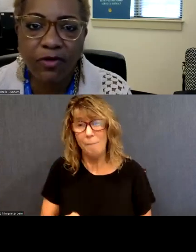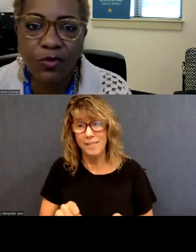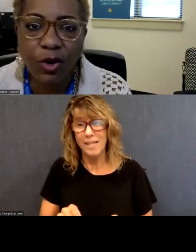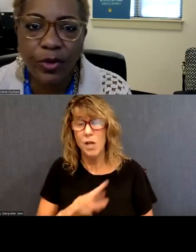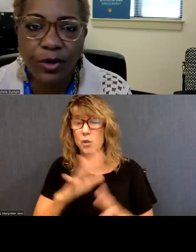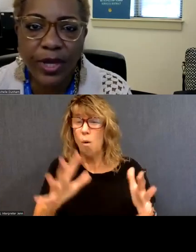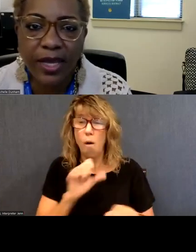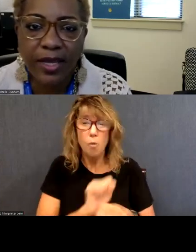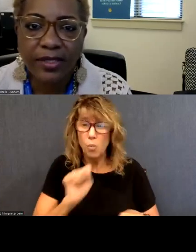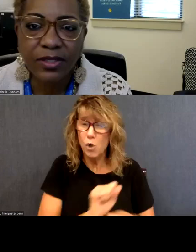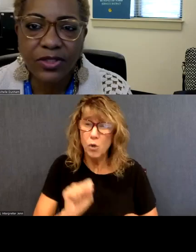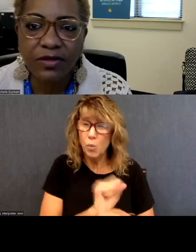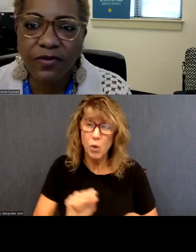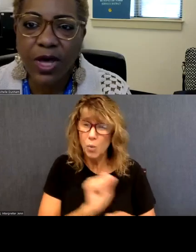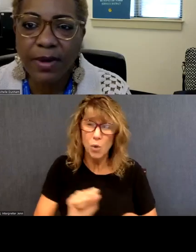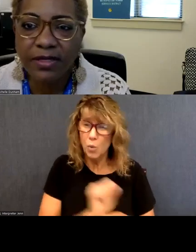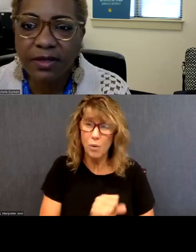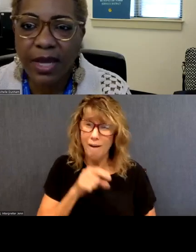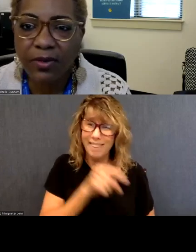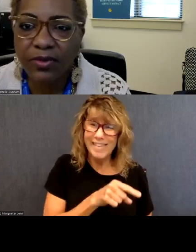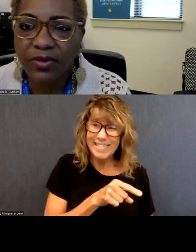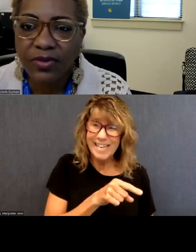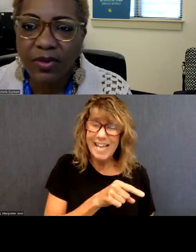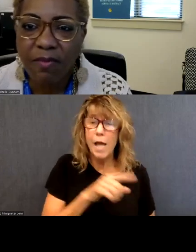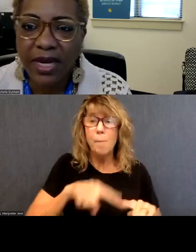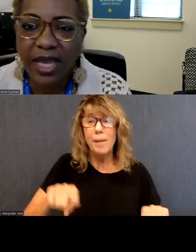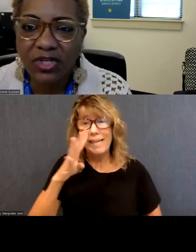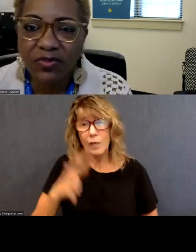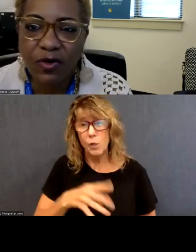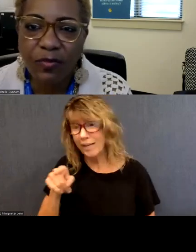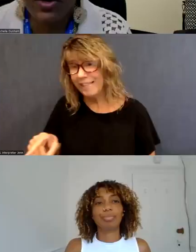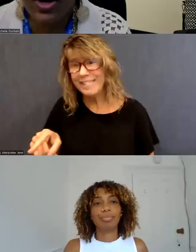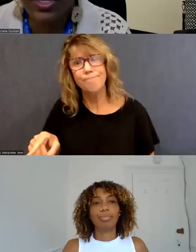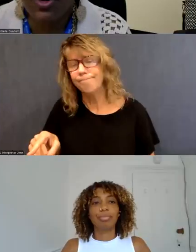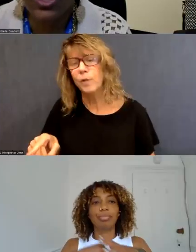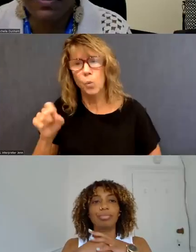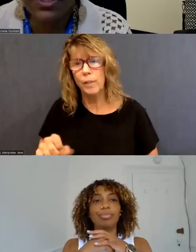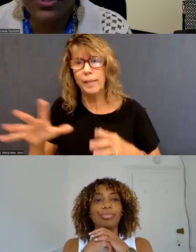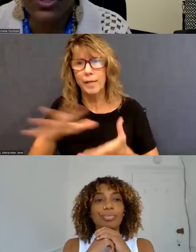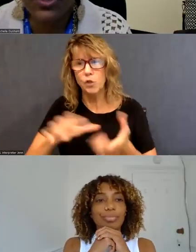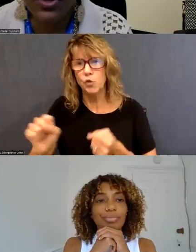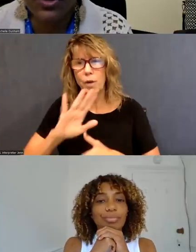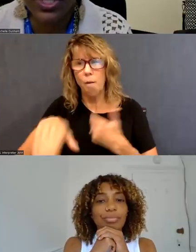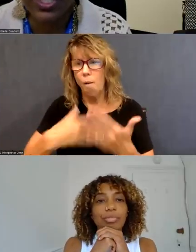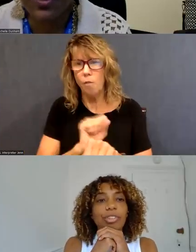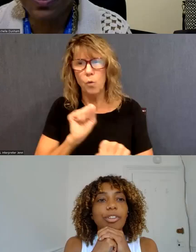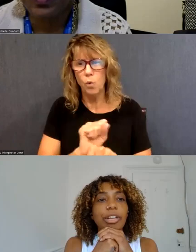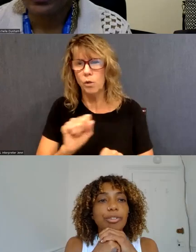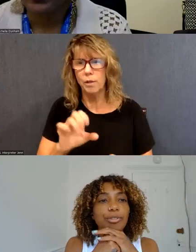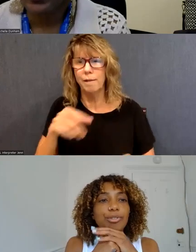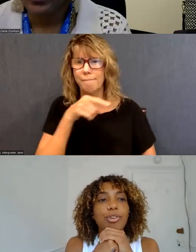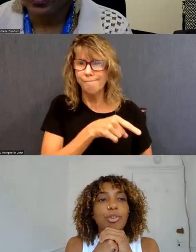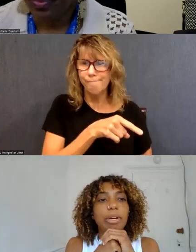whatever good work we're doing. So just a few comments about medications for opioid or substance use disorder. Thank